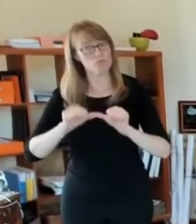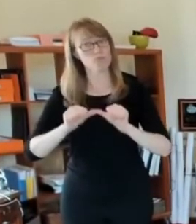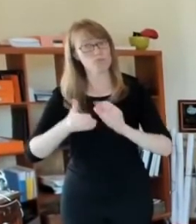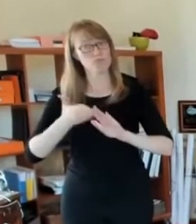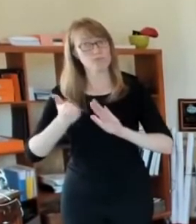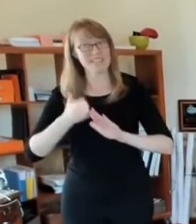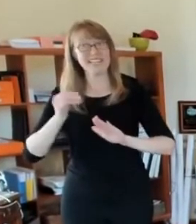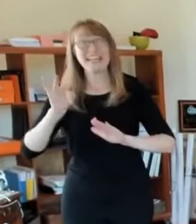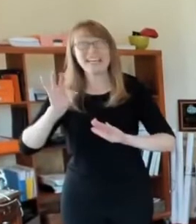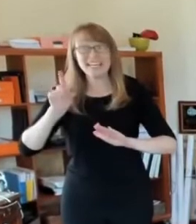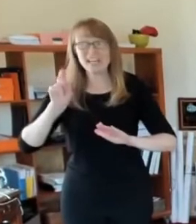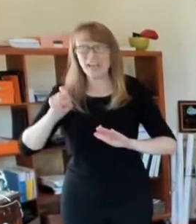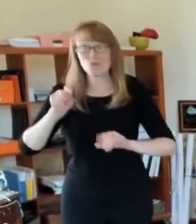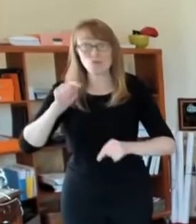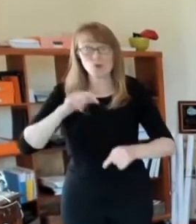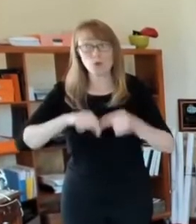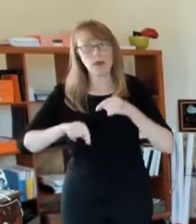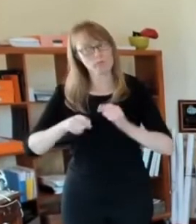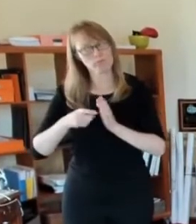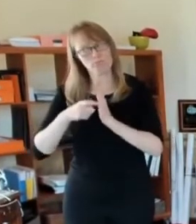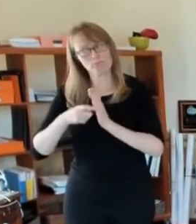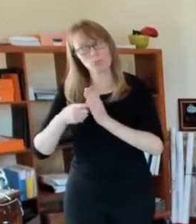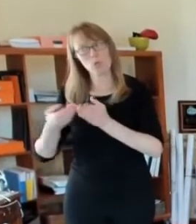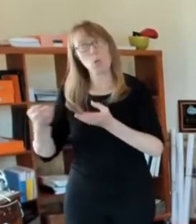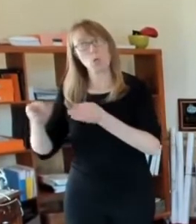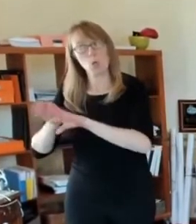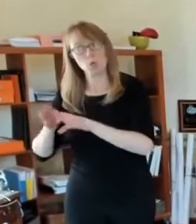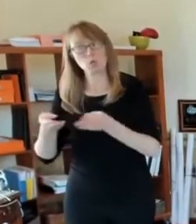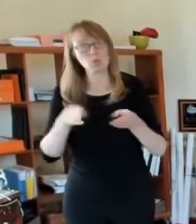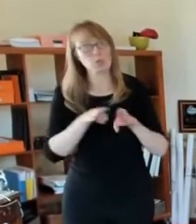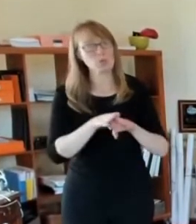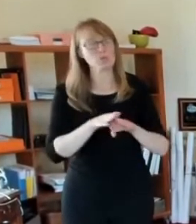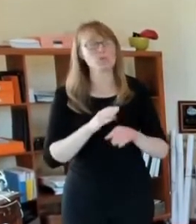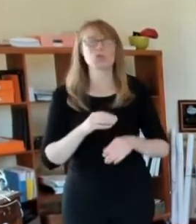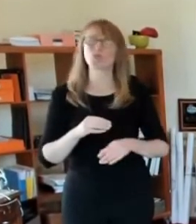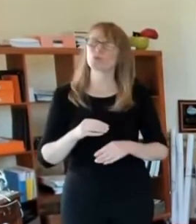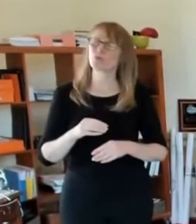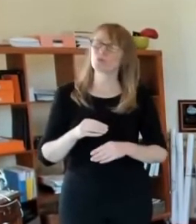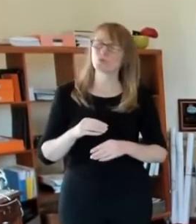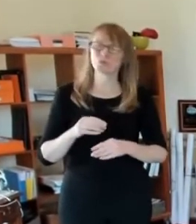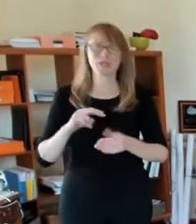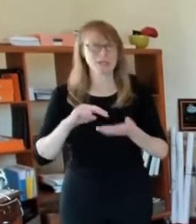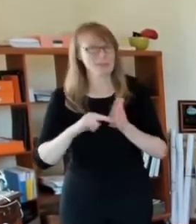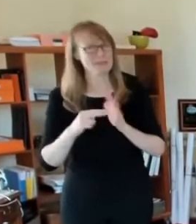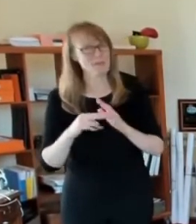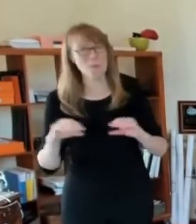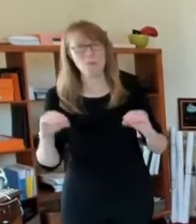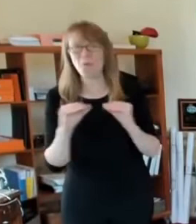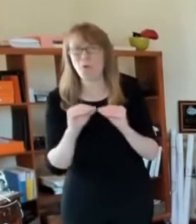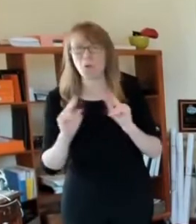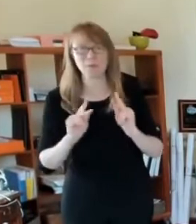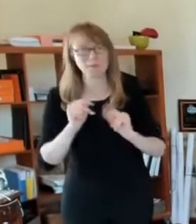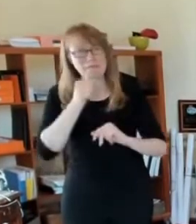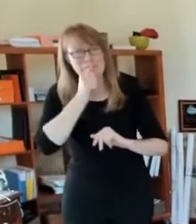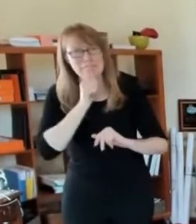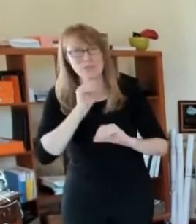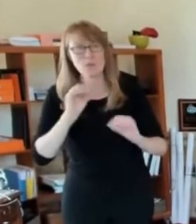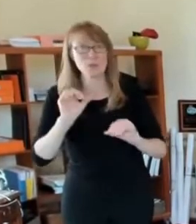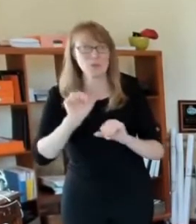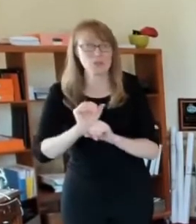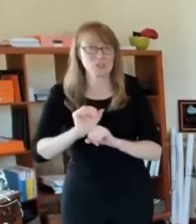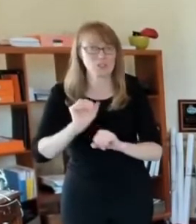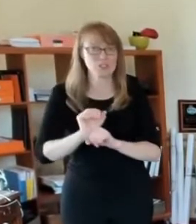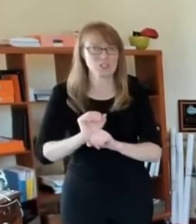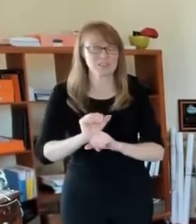the businesses that are open, that we are going to put people out of work, more people out of work. We don't want